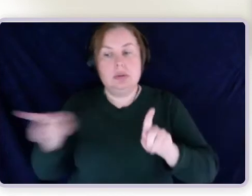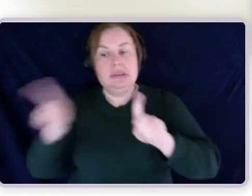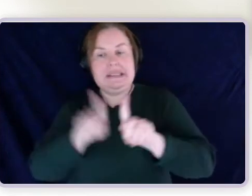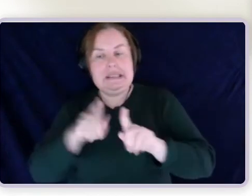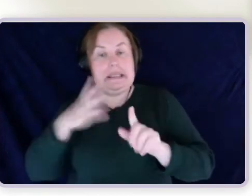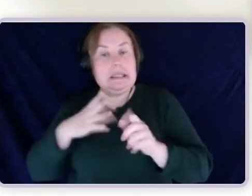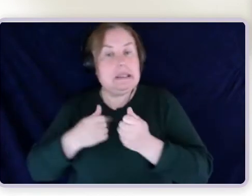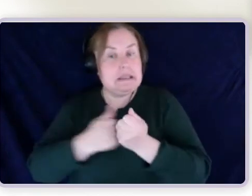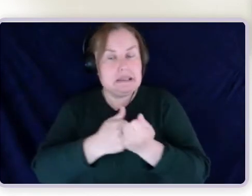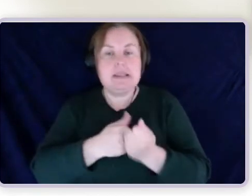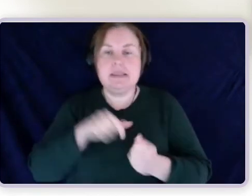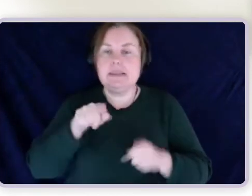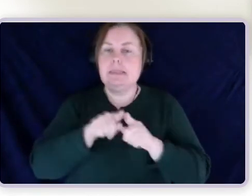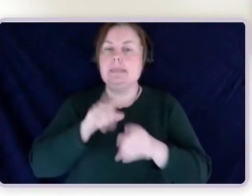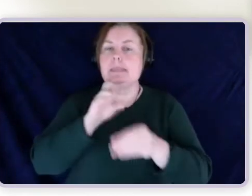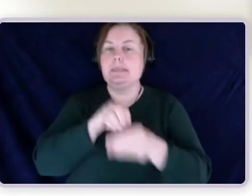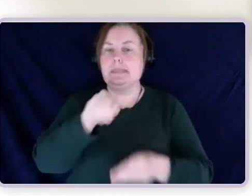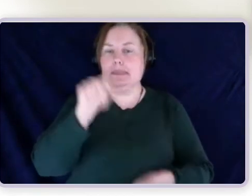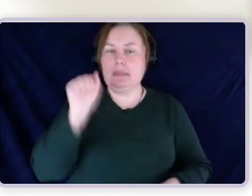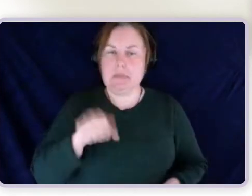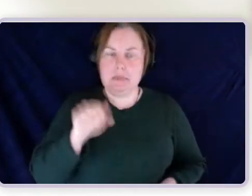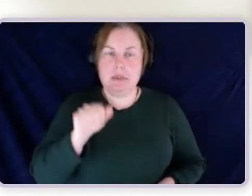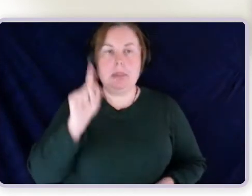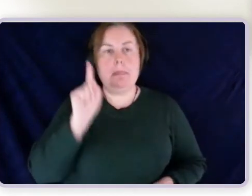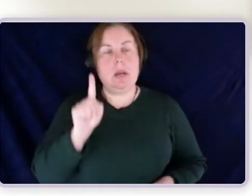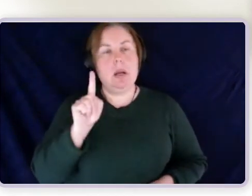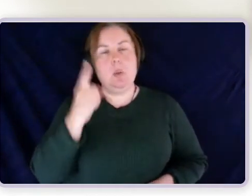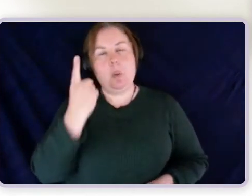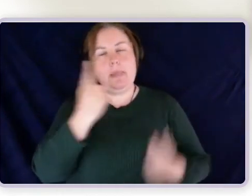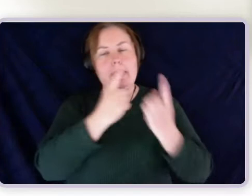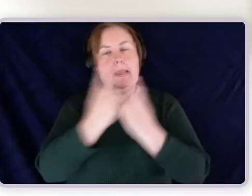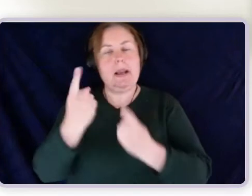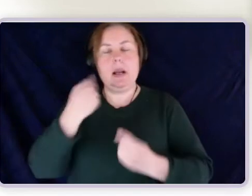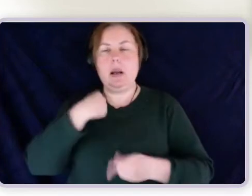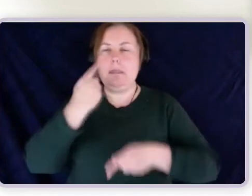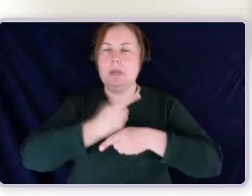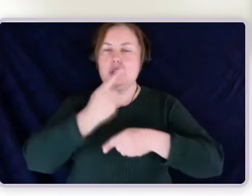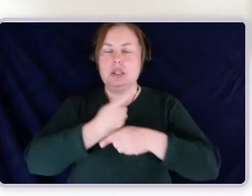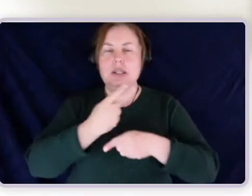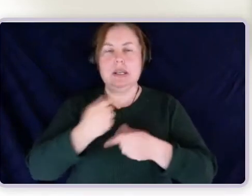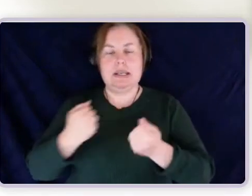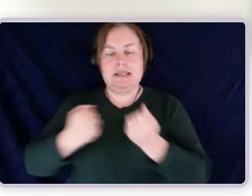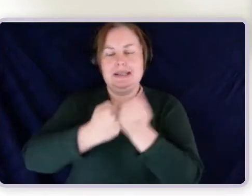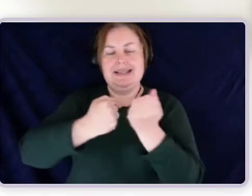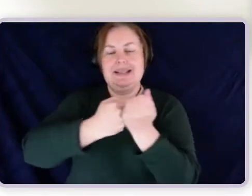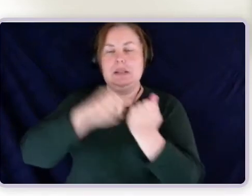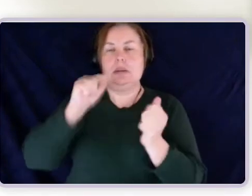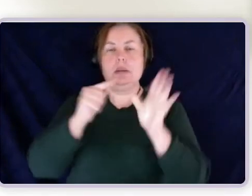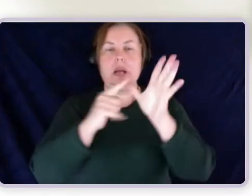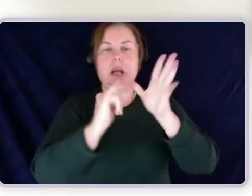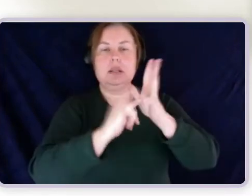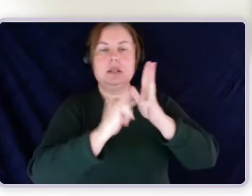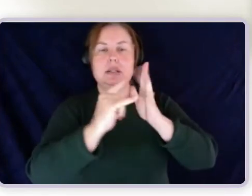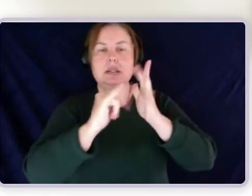one word that I've mentioned there is assistance. I've mentioned that several times for each of the criteria there, and I think this